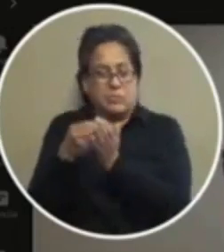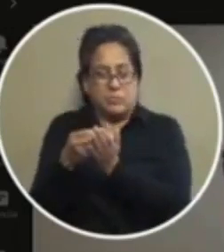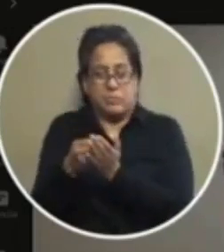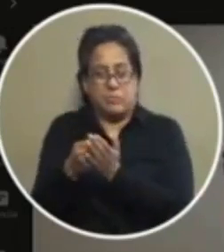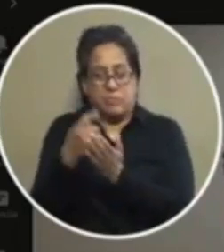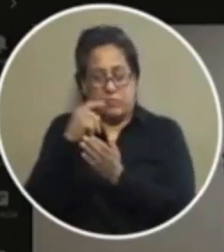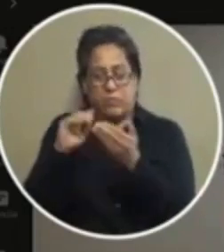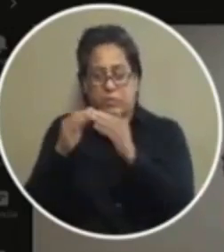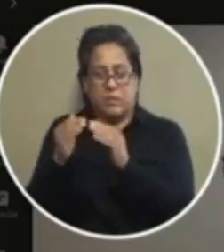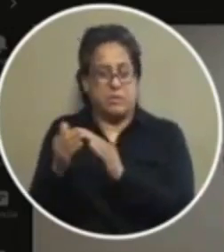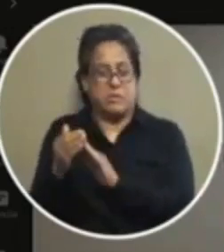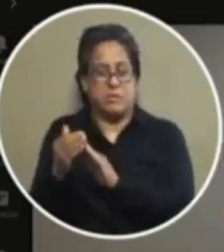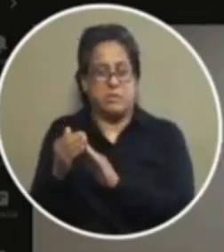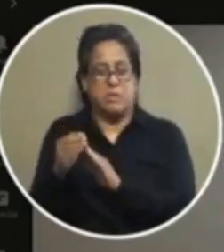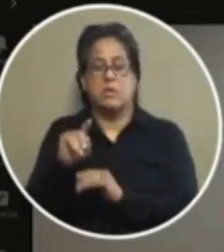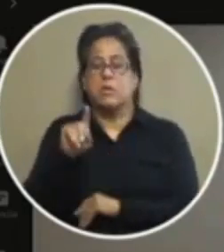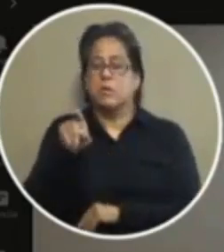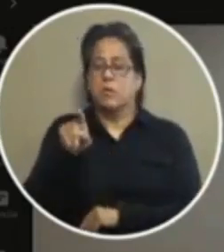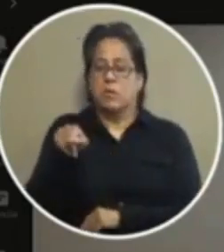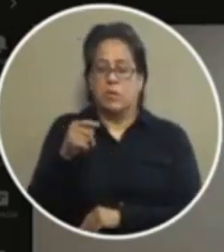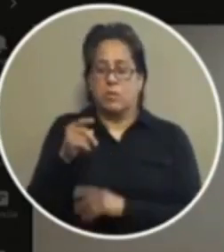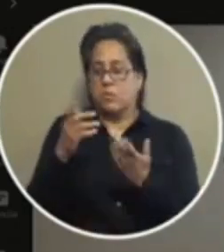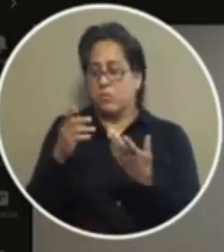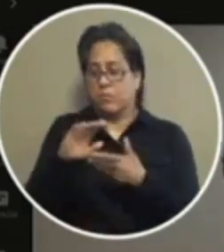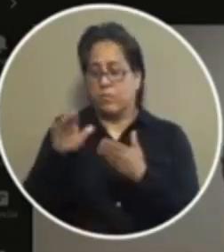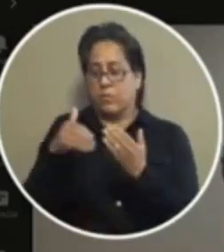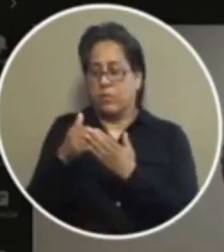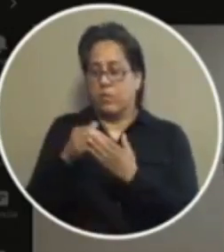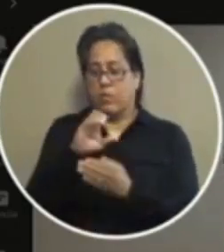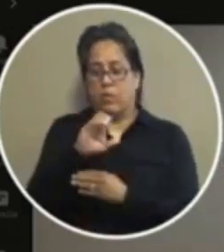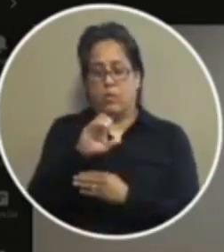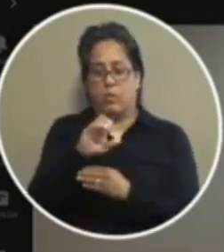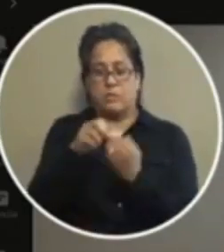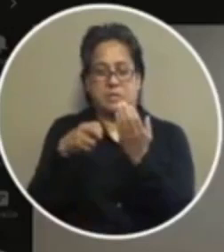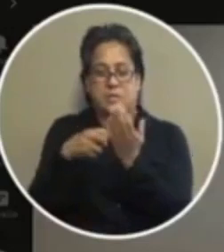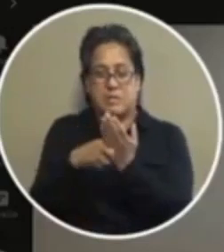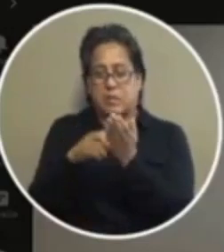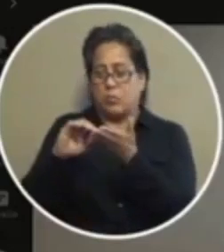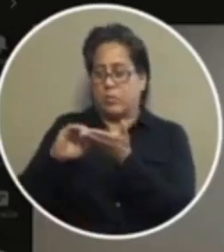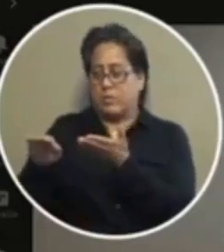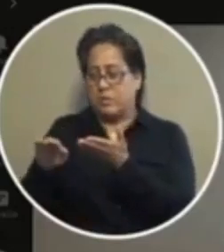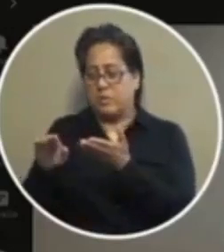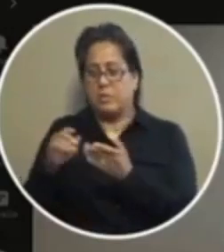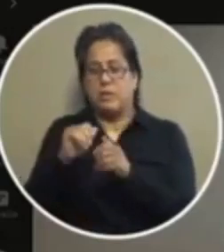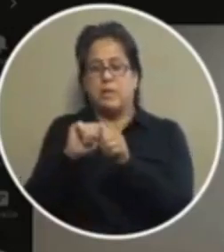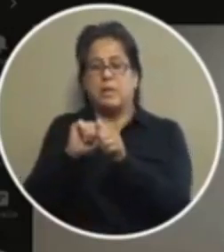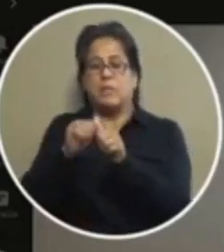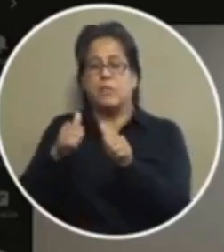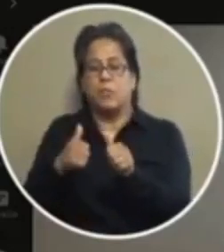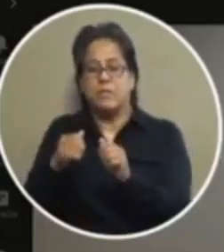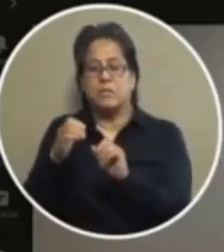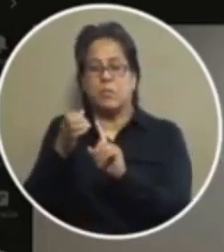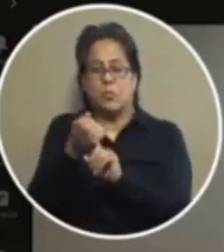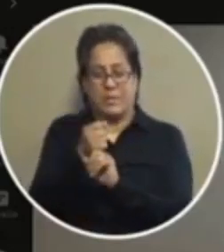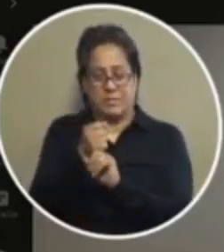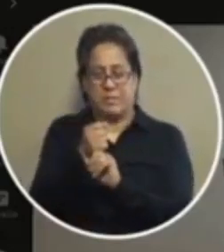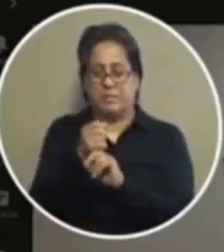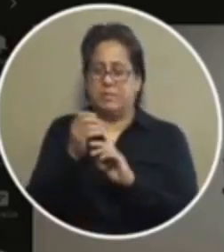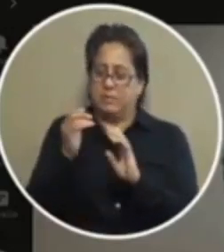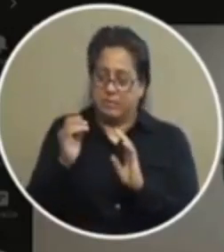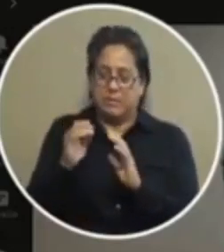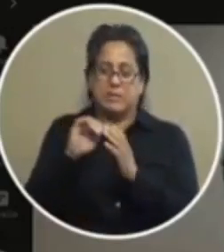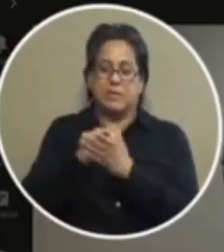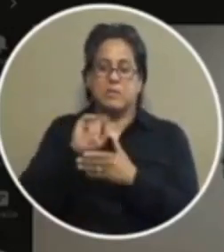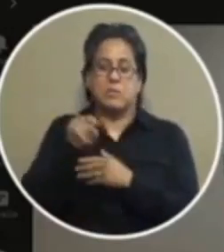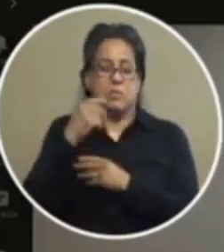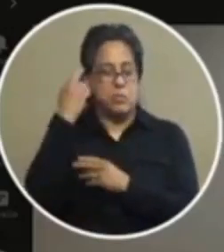for the city all you're going to do all all sight and release does is avoid the arrest that the only reason